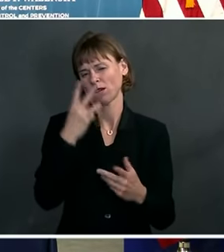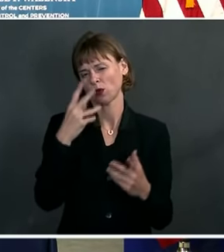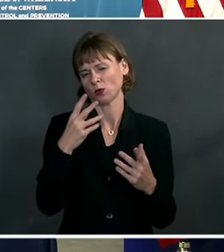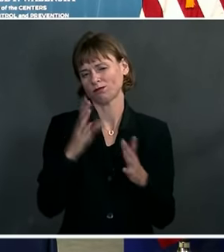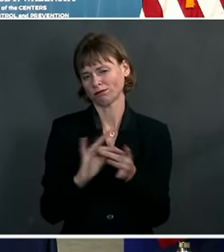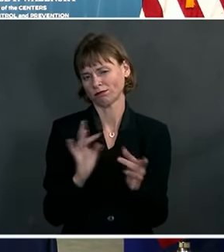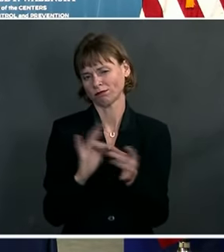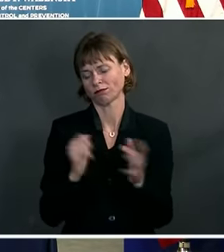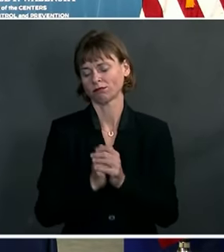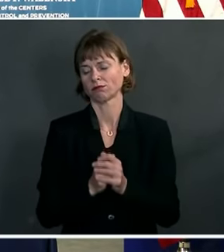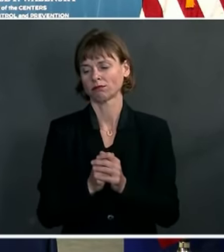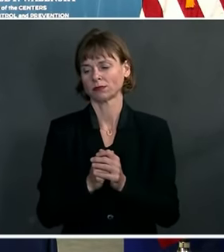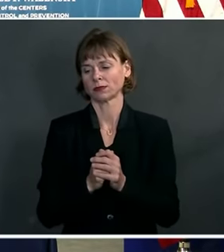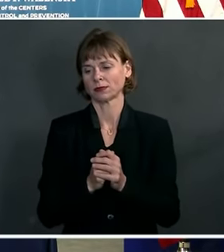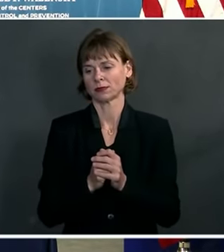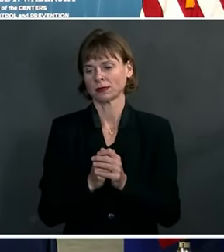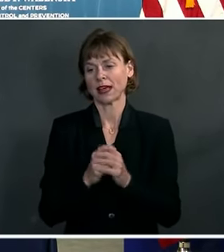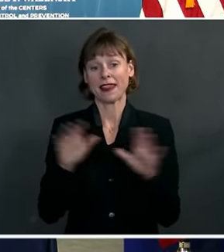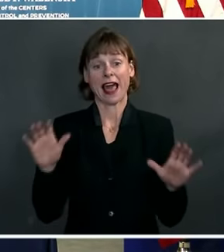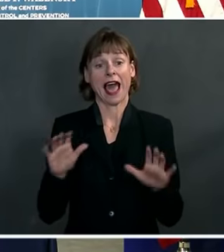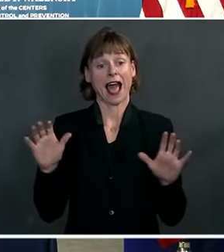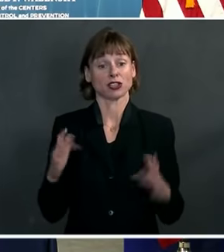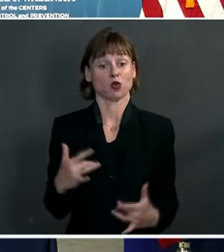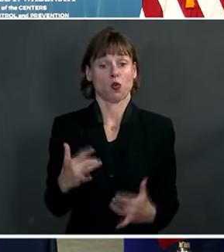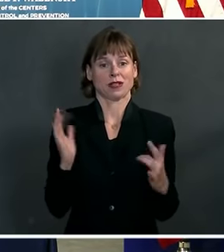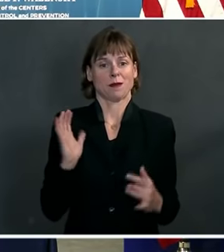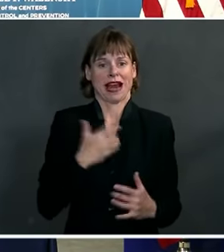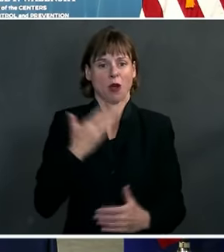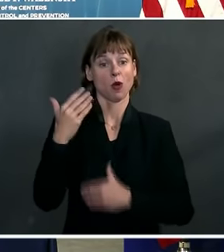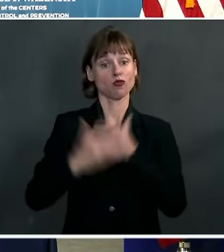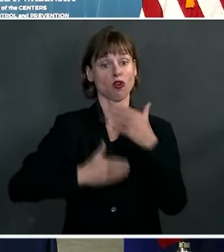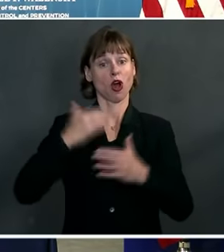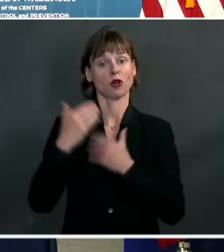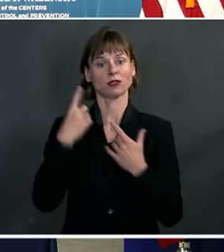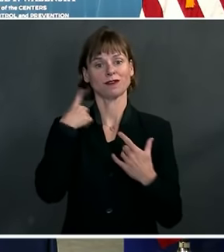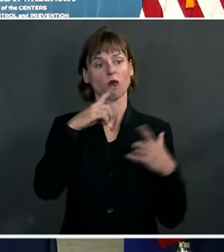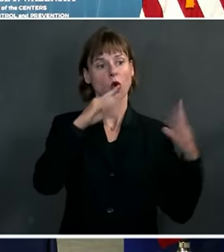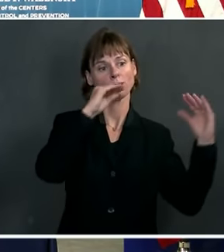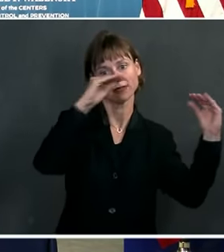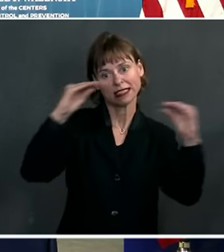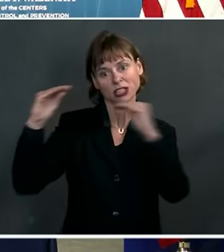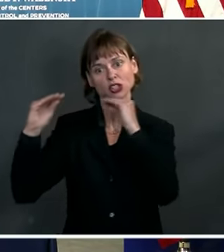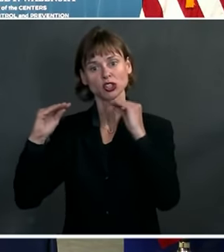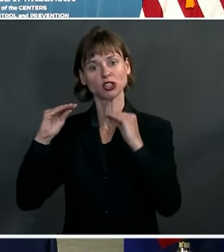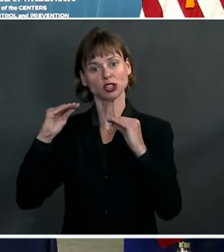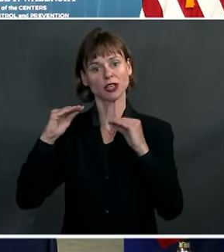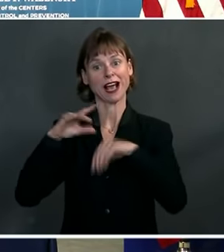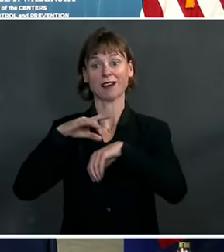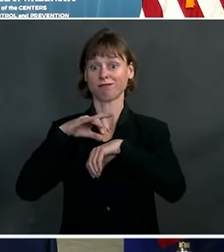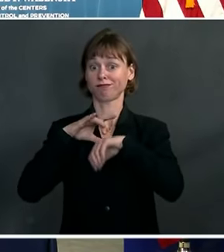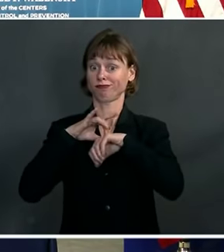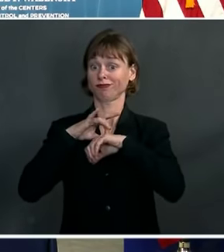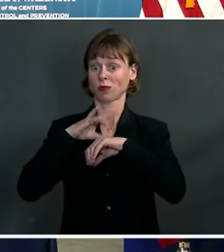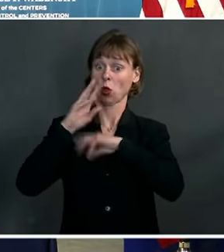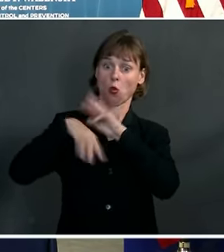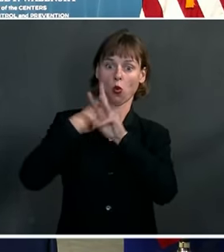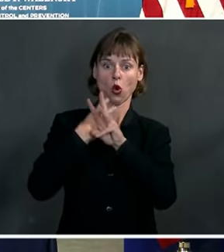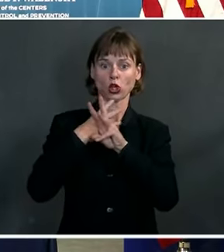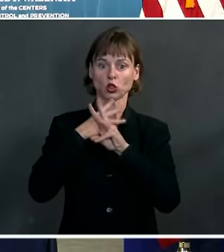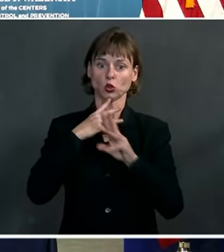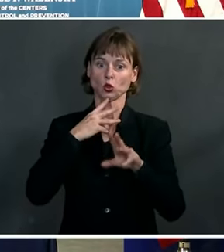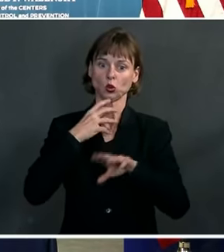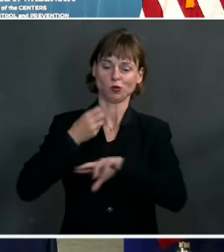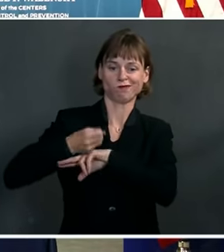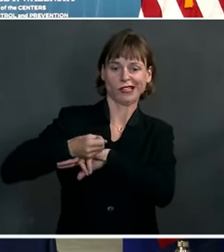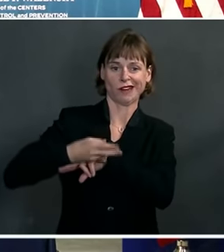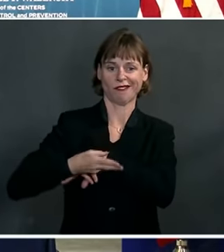a sense of the action and activities on our progress against executing our plan to defeat COVID-19. One of the